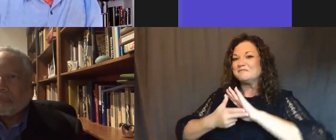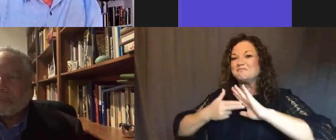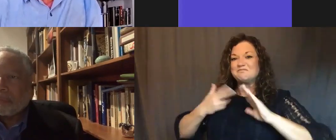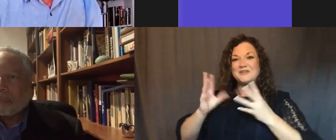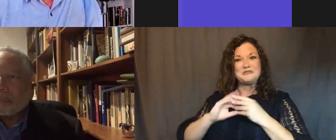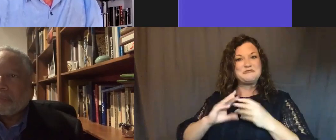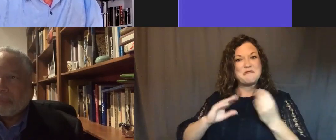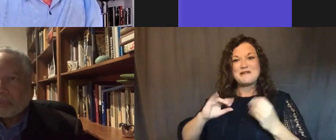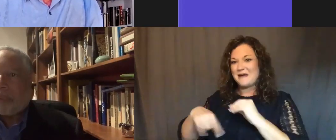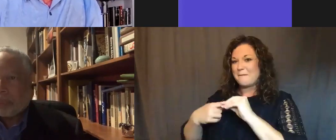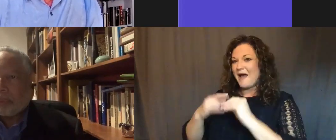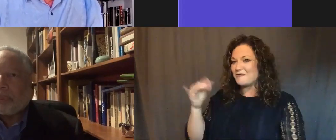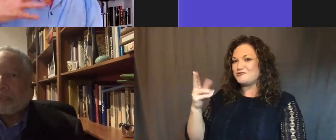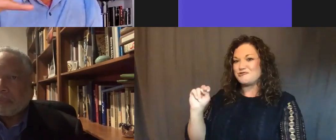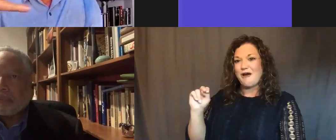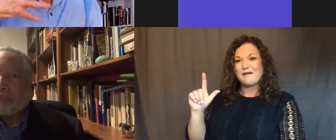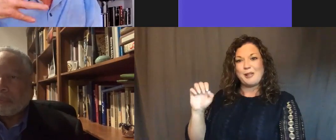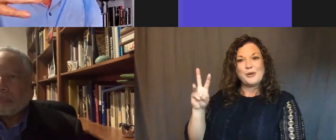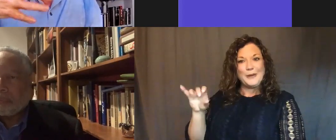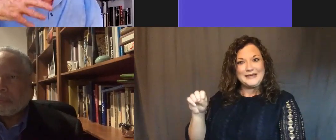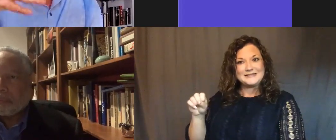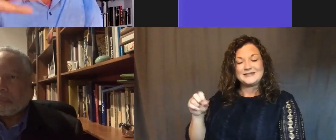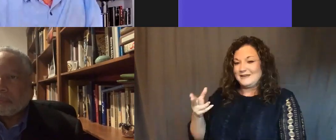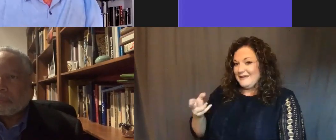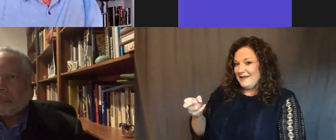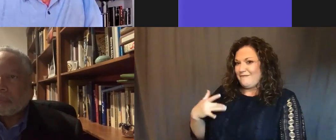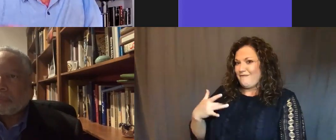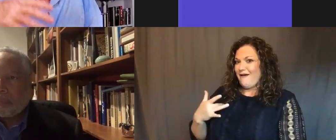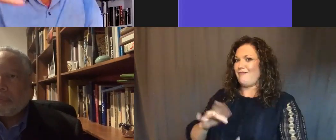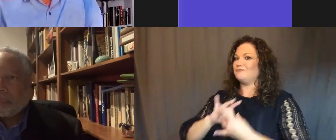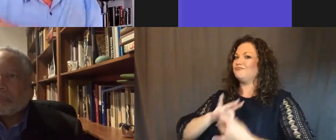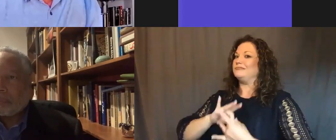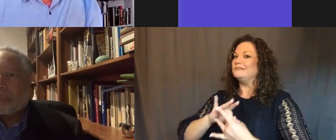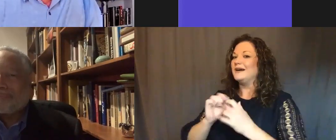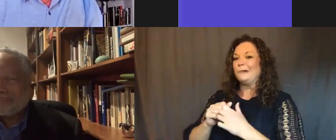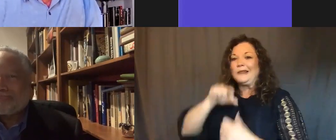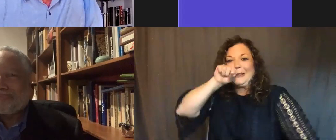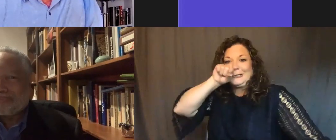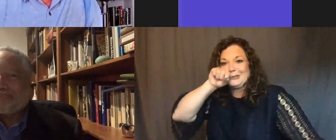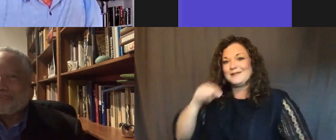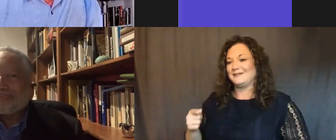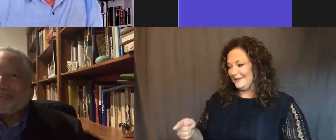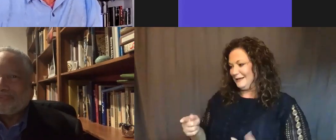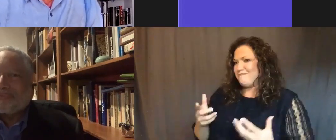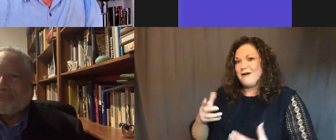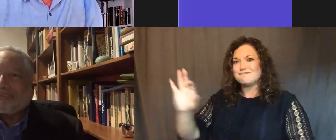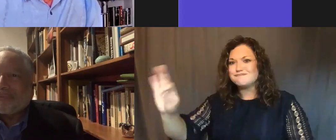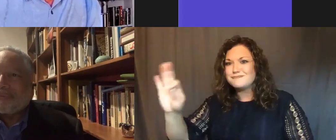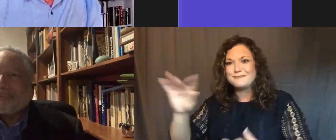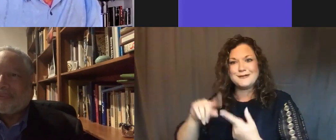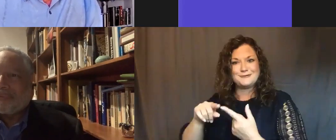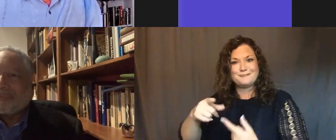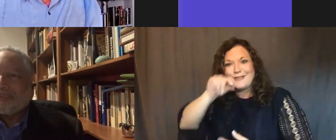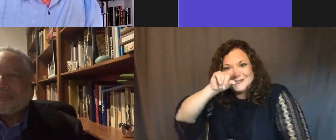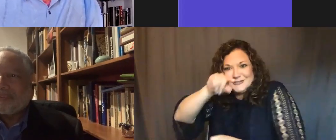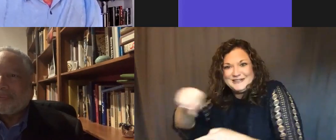of John Lewis that he felt this kinship with the chickens and that he would want to preach to them. And he would literally